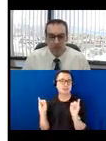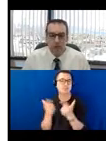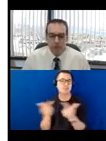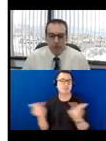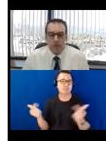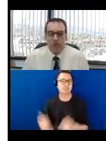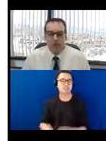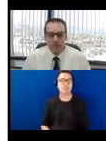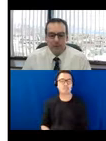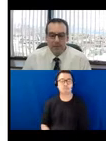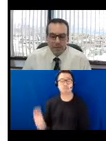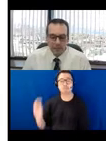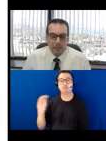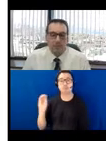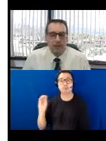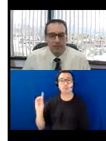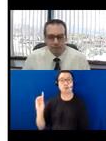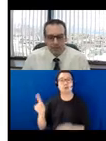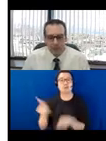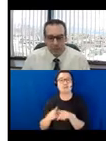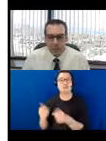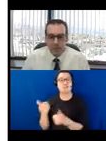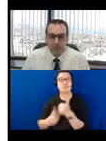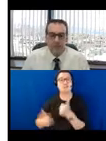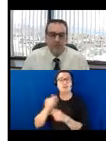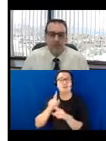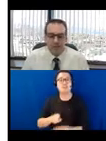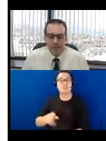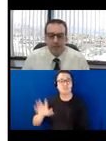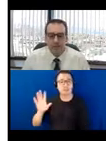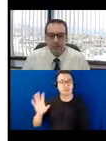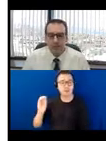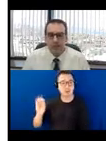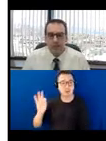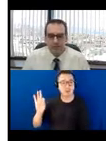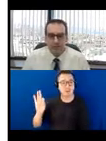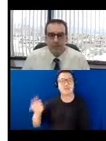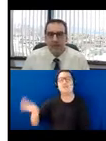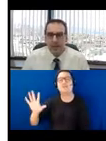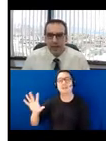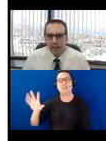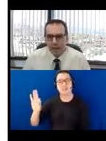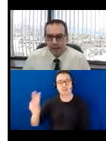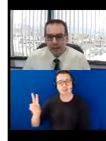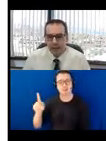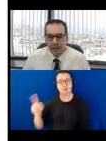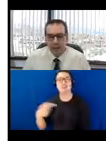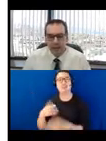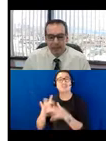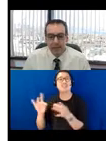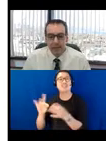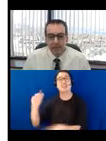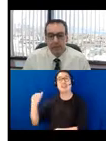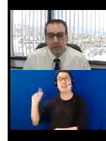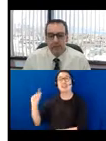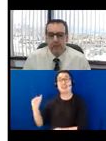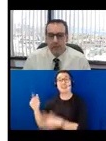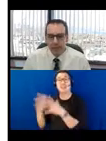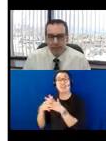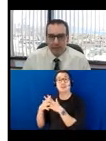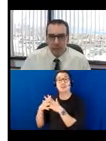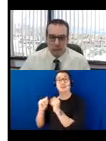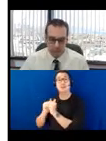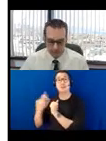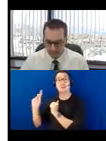also through the executive order 592 serves as the executive branches designated ADA and rehabilitation